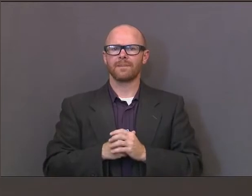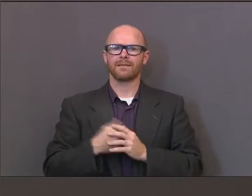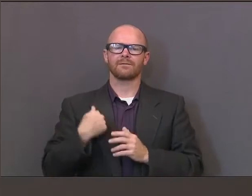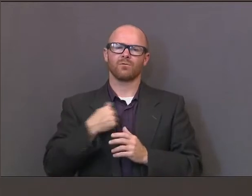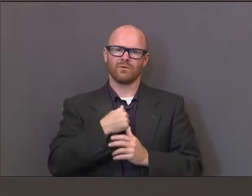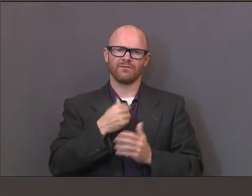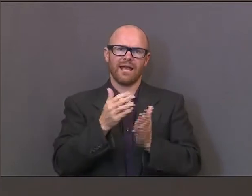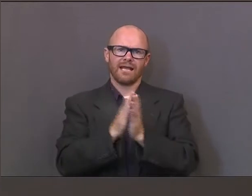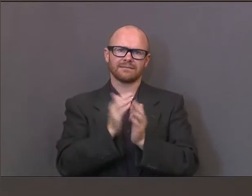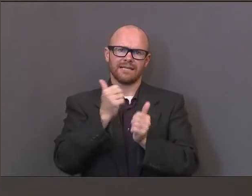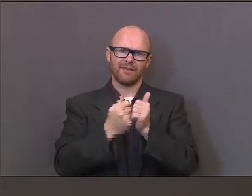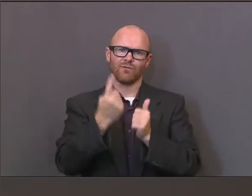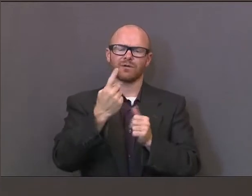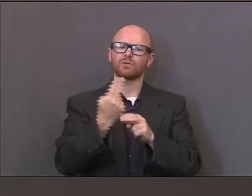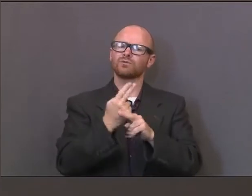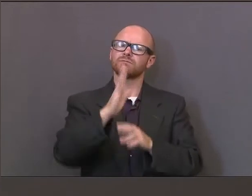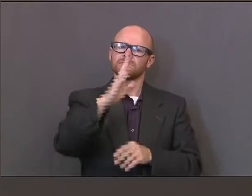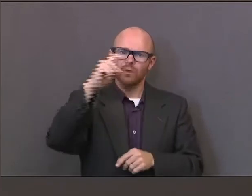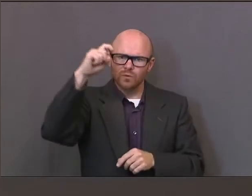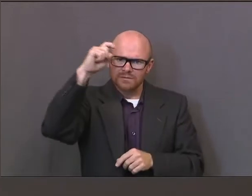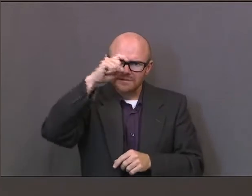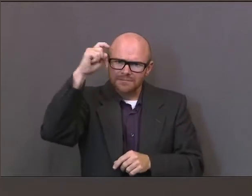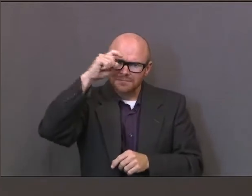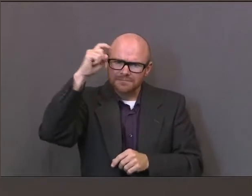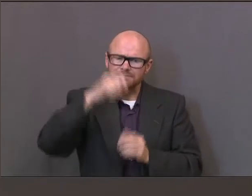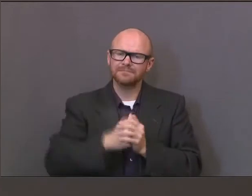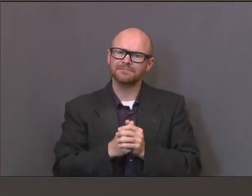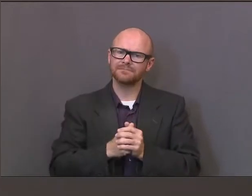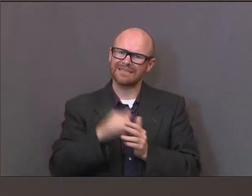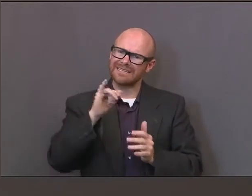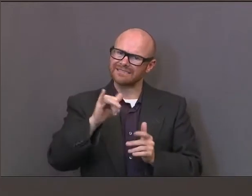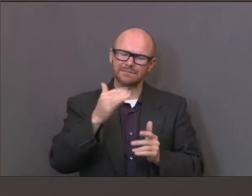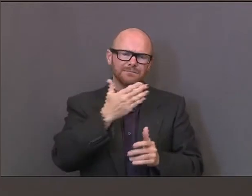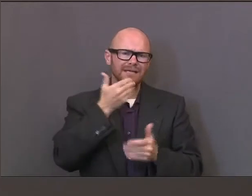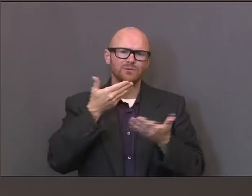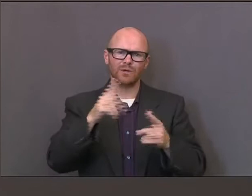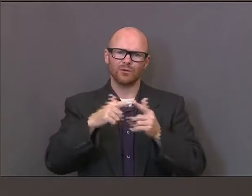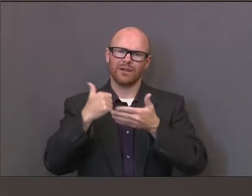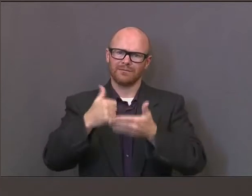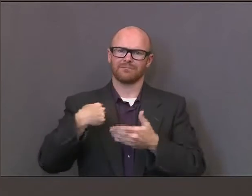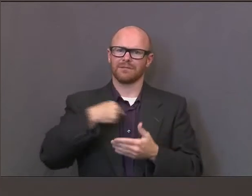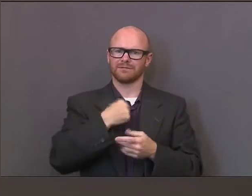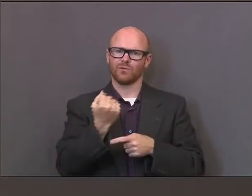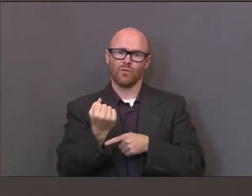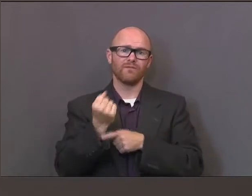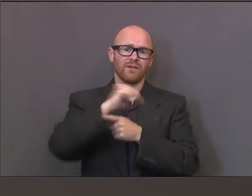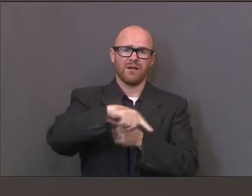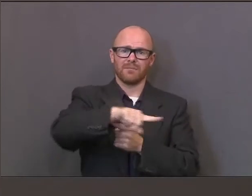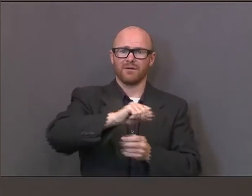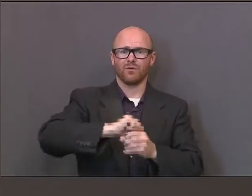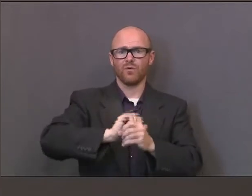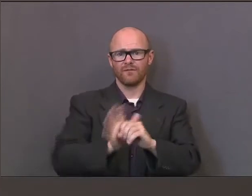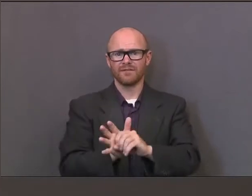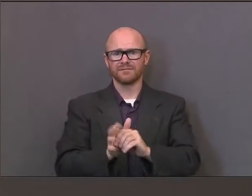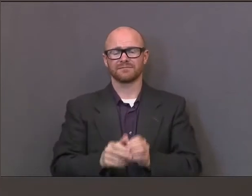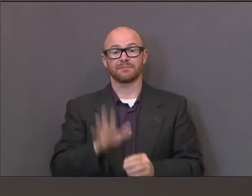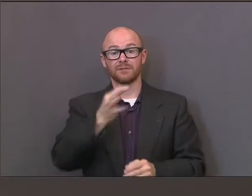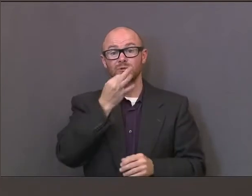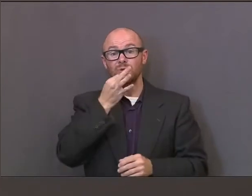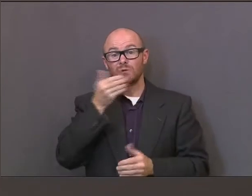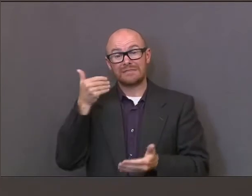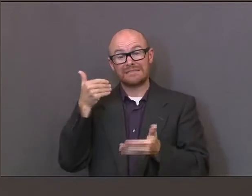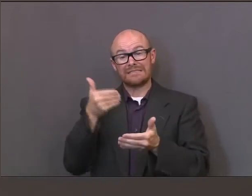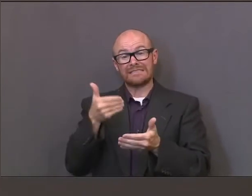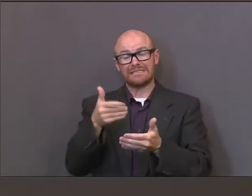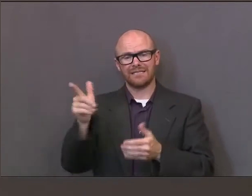asked everybody to kind of use a little common sense, which goes a long way towards helping us resolve this challenge. We have Labor Day coming up